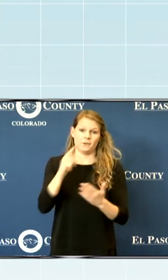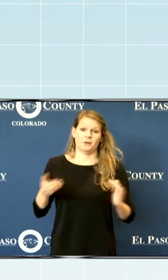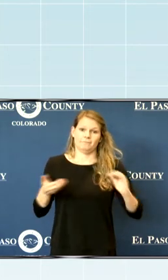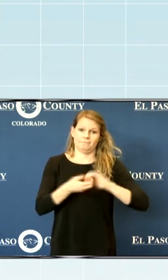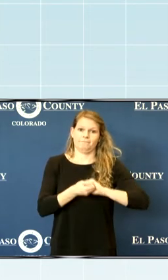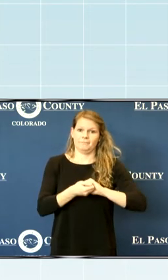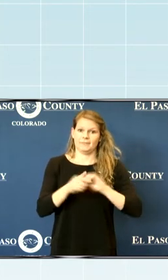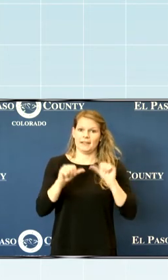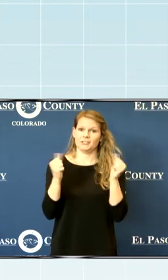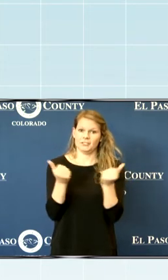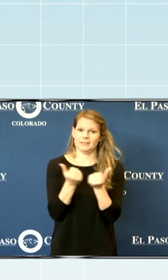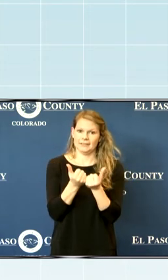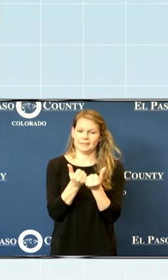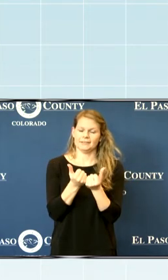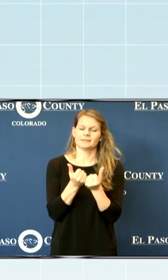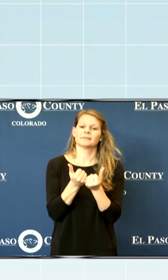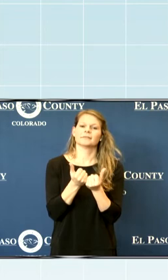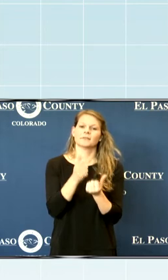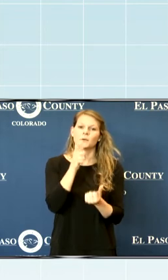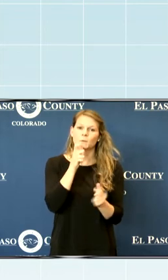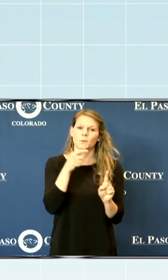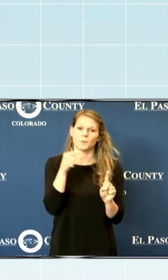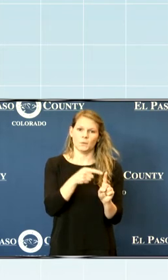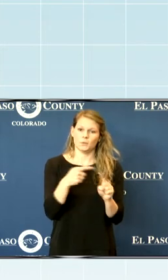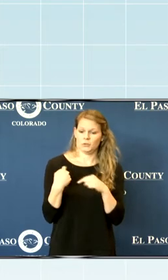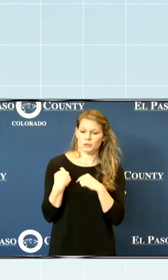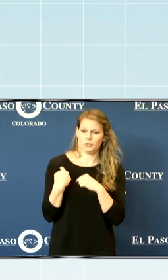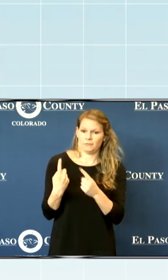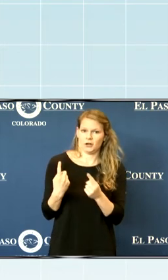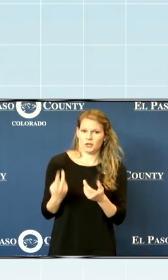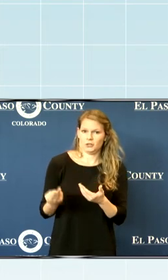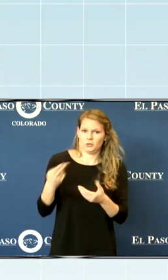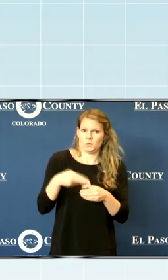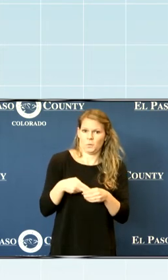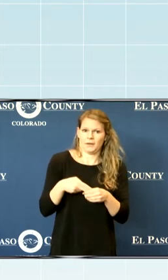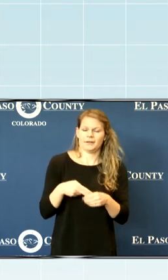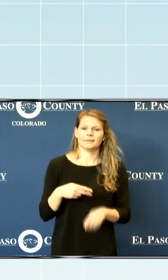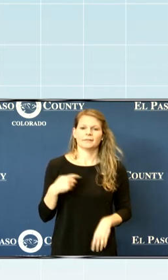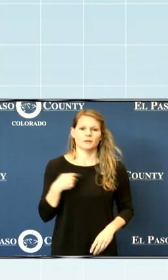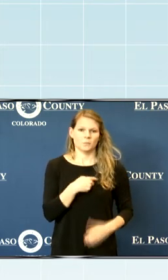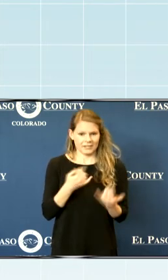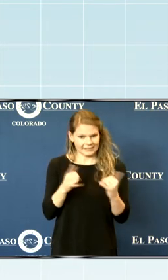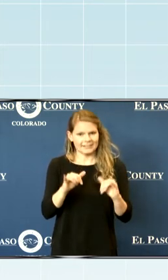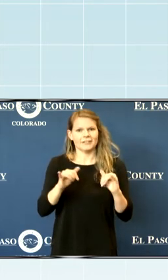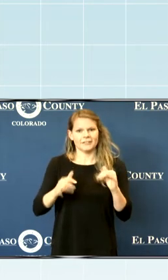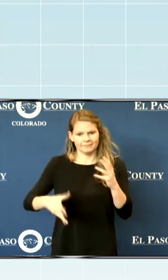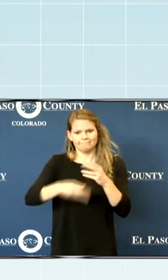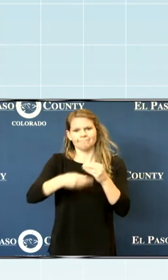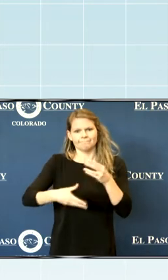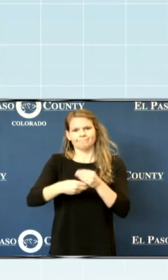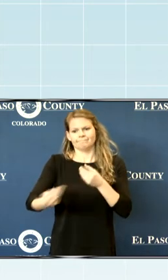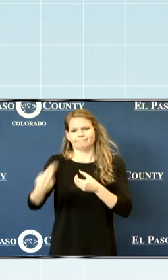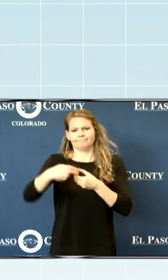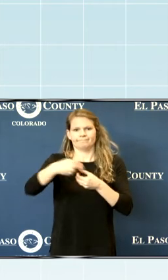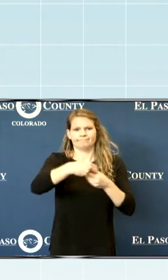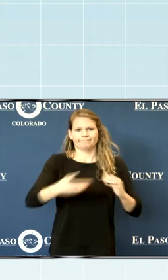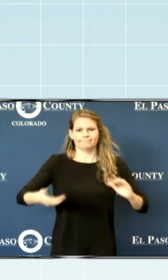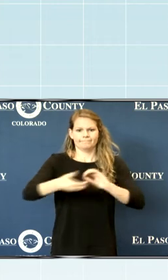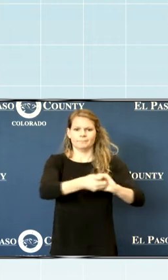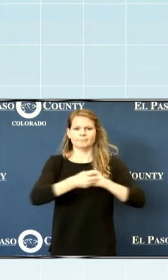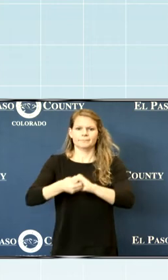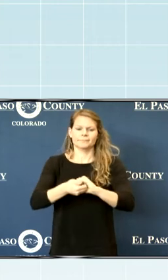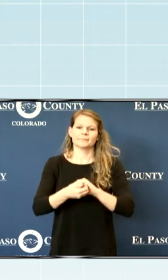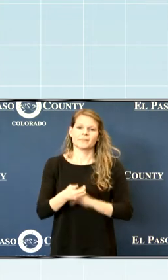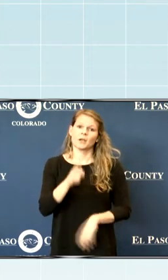partner agency who have so far joined us and we are still adding to that partner list. This is